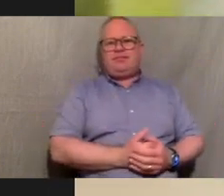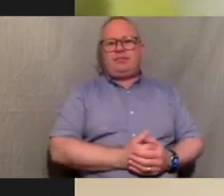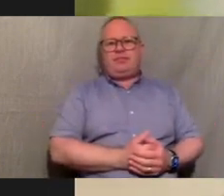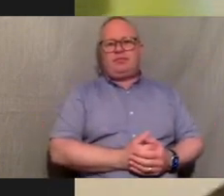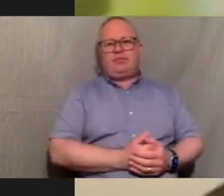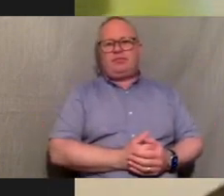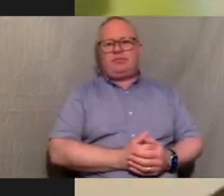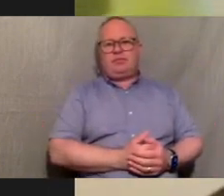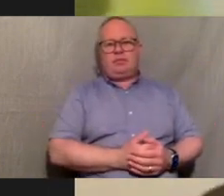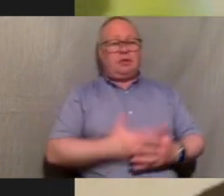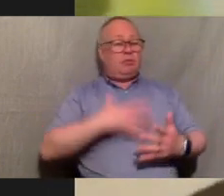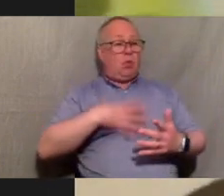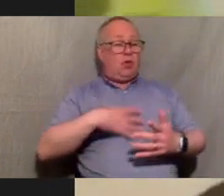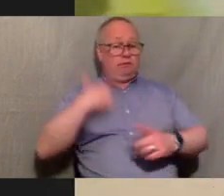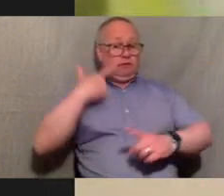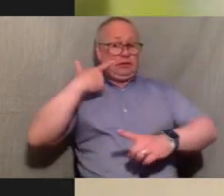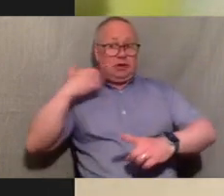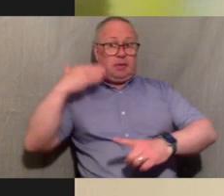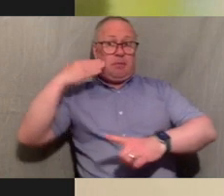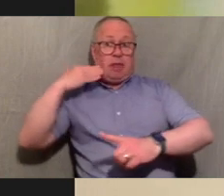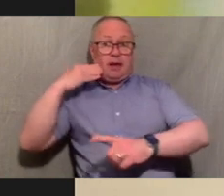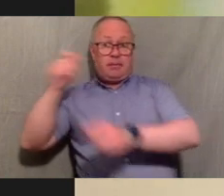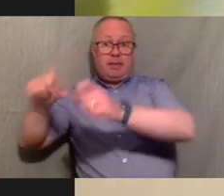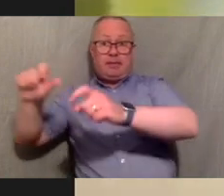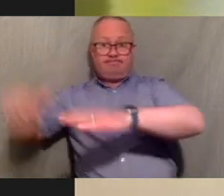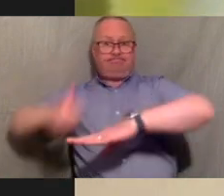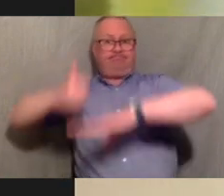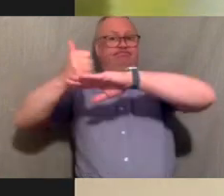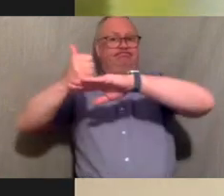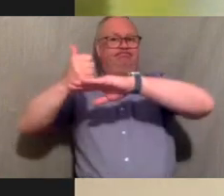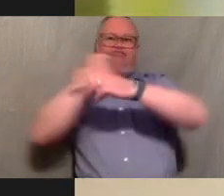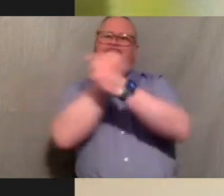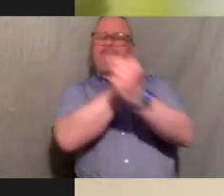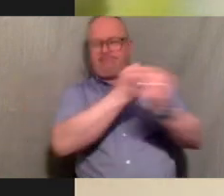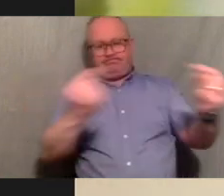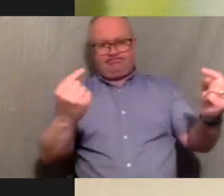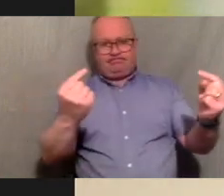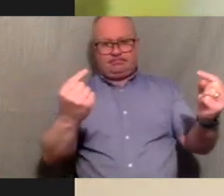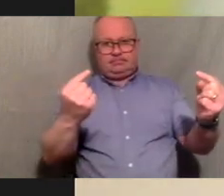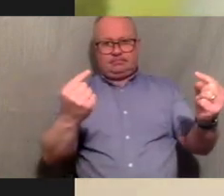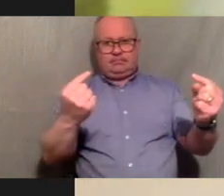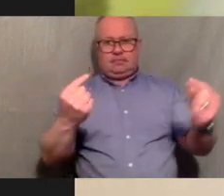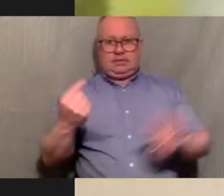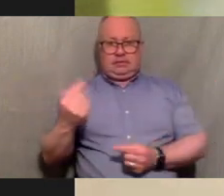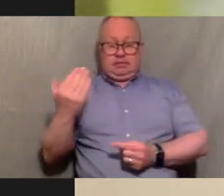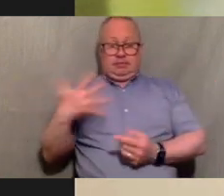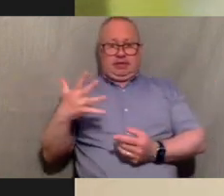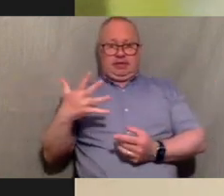the younger black community to connect because one of the organizers was saying today when we had a phone call that she didn't realize it was